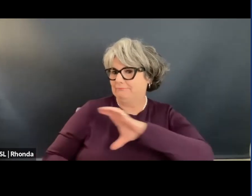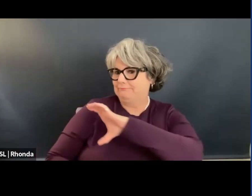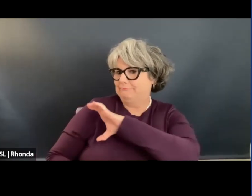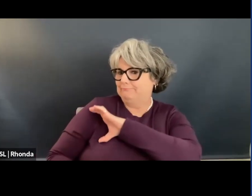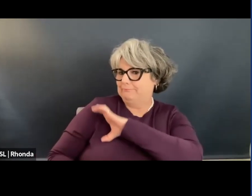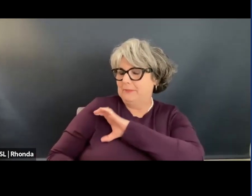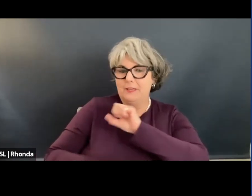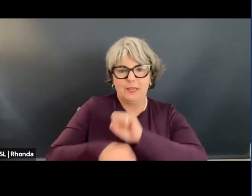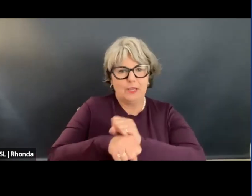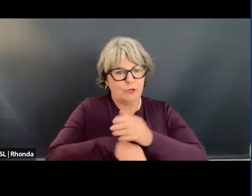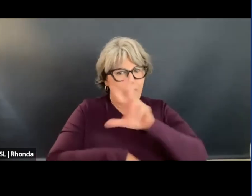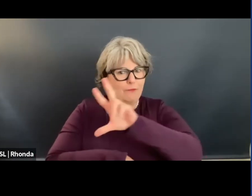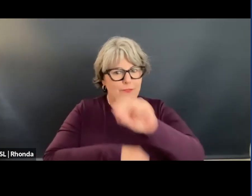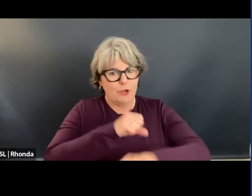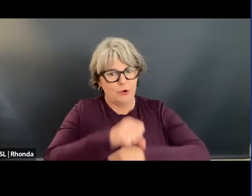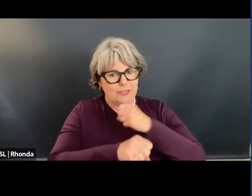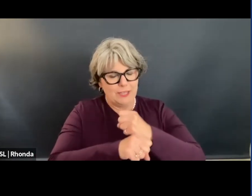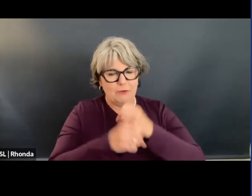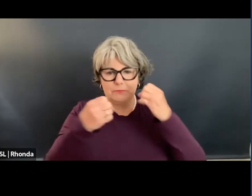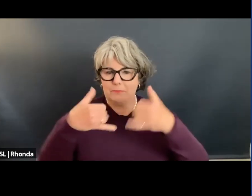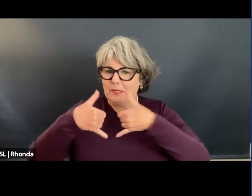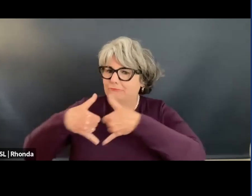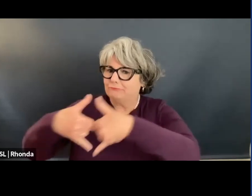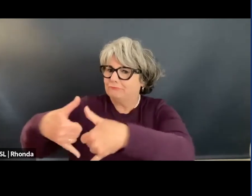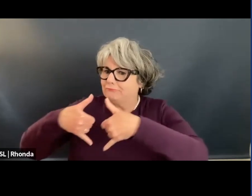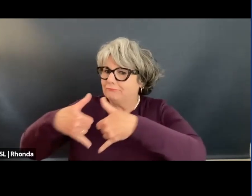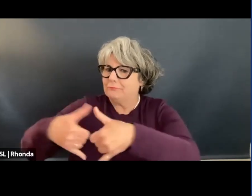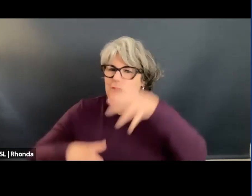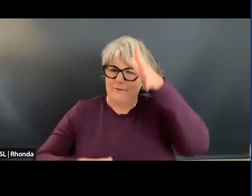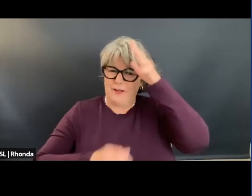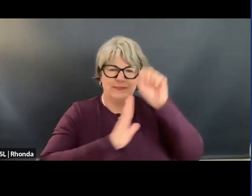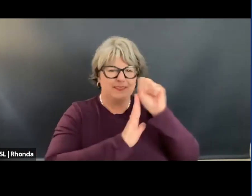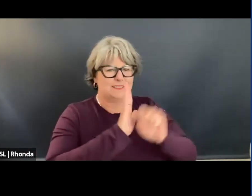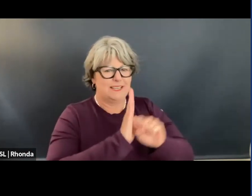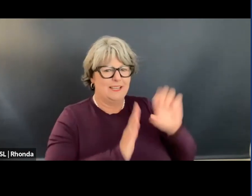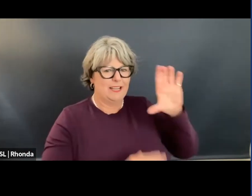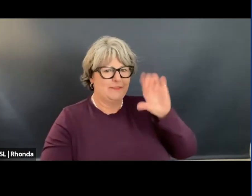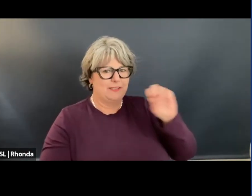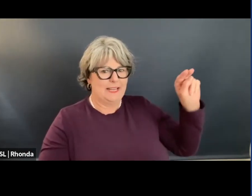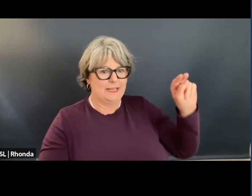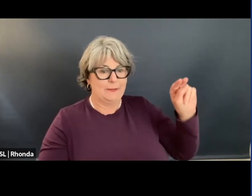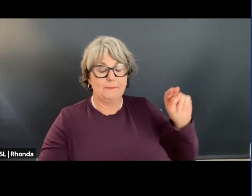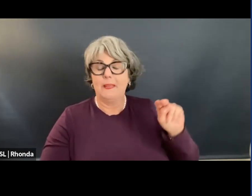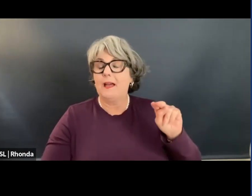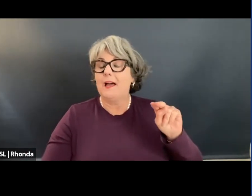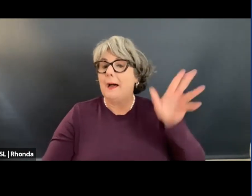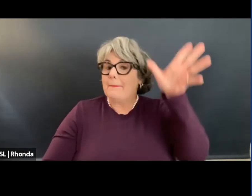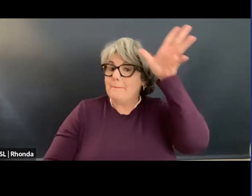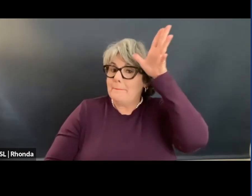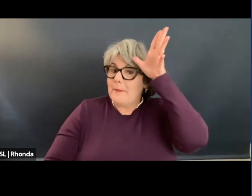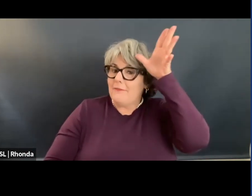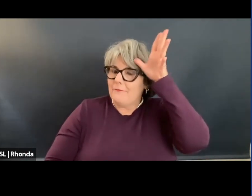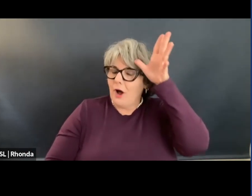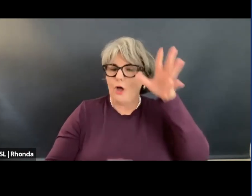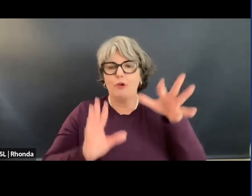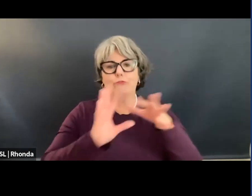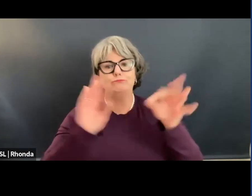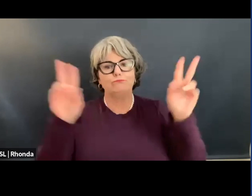of service and too many accolades to name. What he said at his induction ceremony was really powerful.